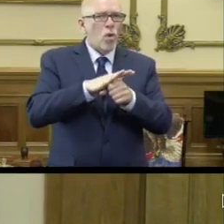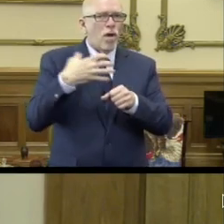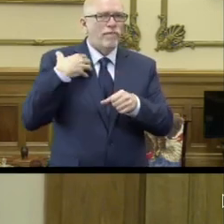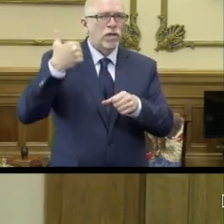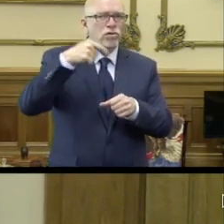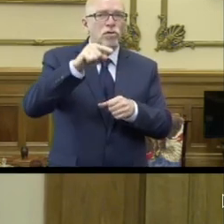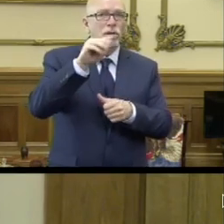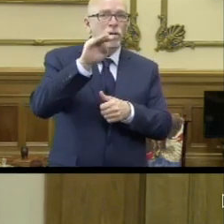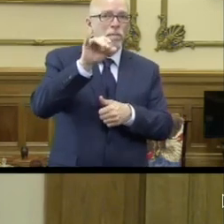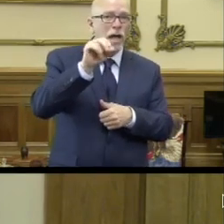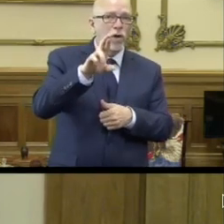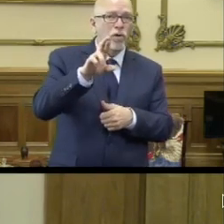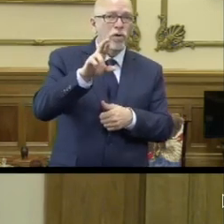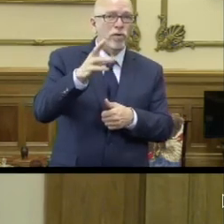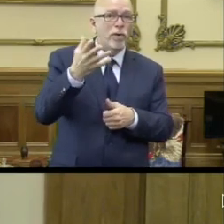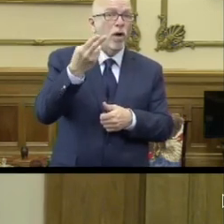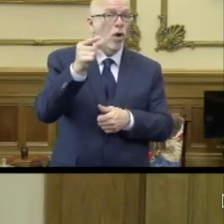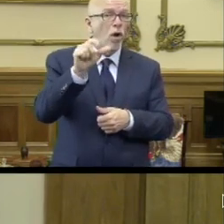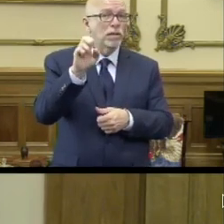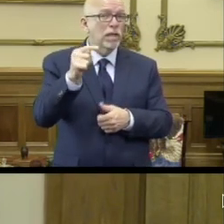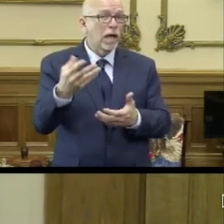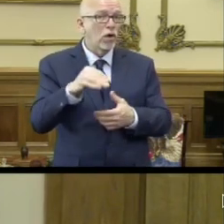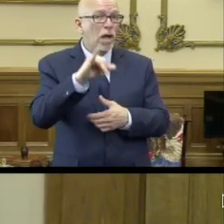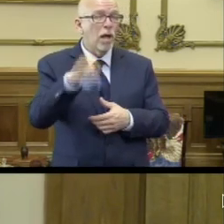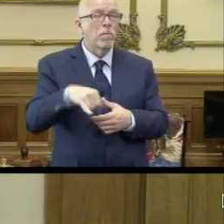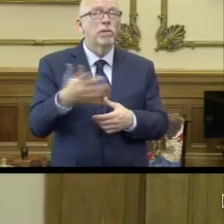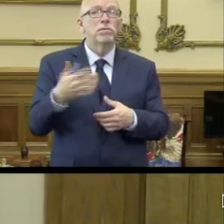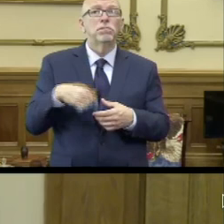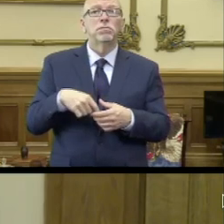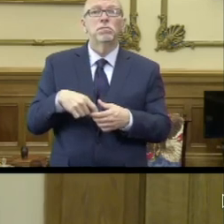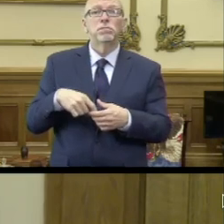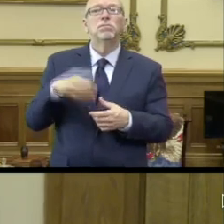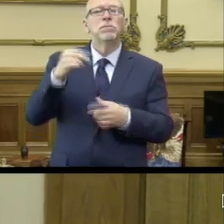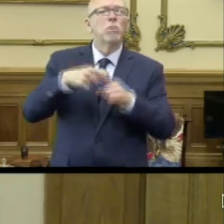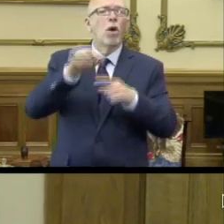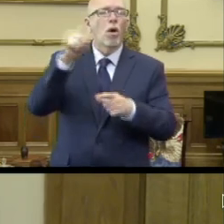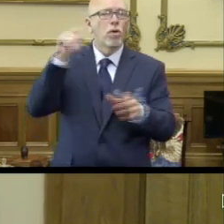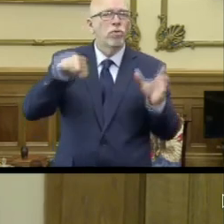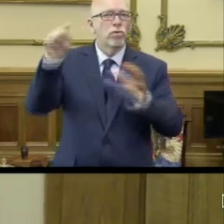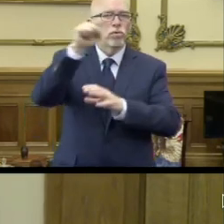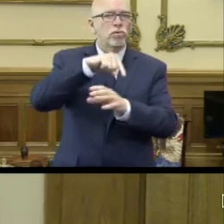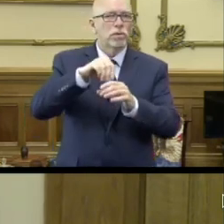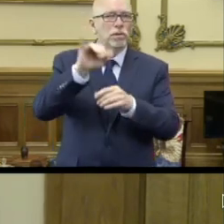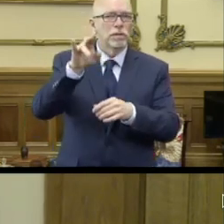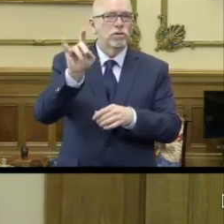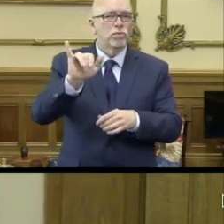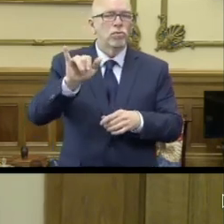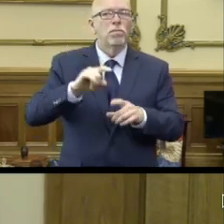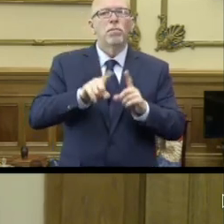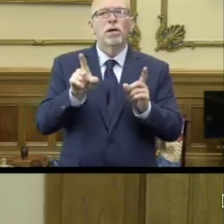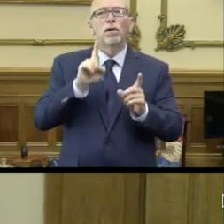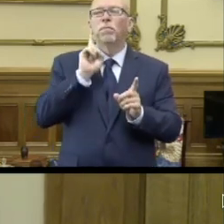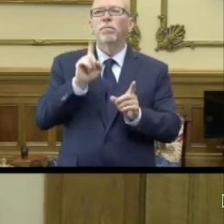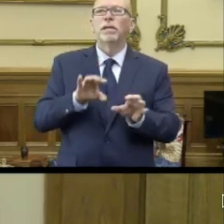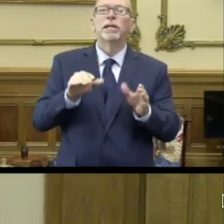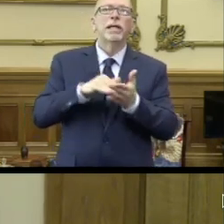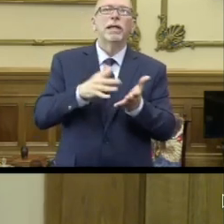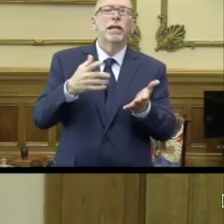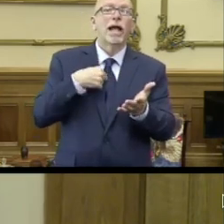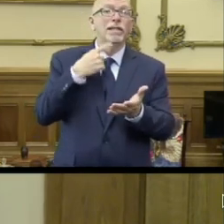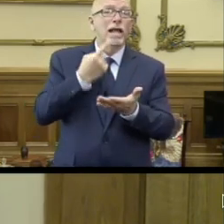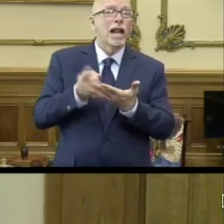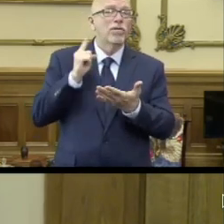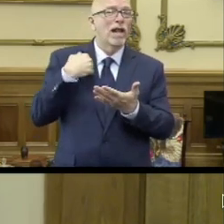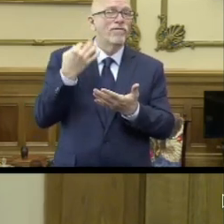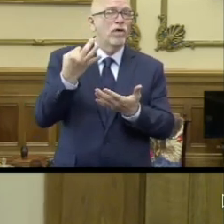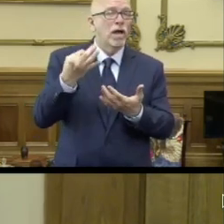be it the mayor, Hogshead here in Indianapolis, and others around the whole state of Indiana. But again, as I said last week on